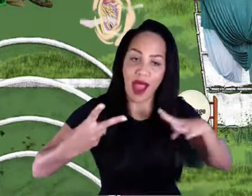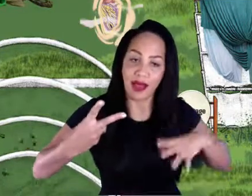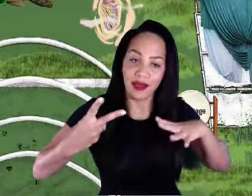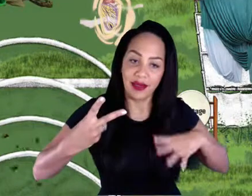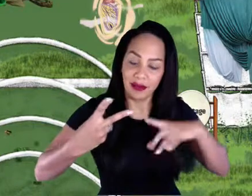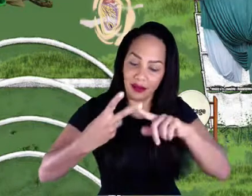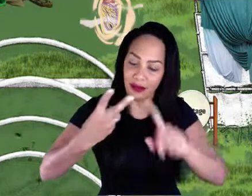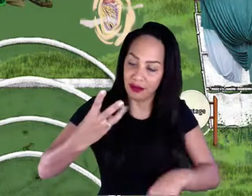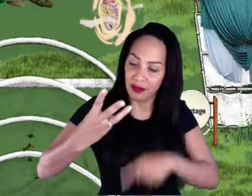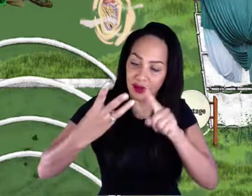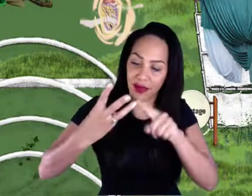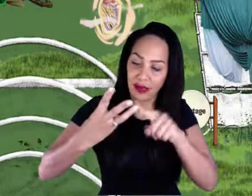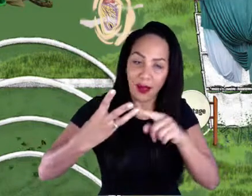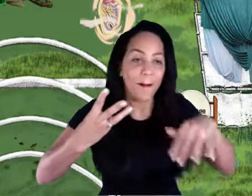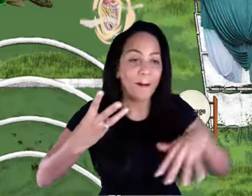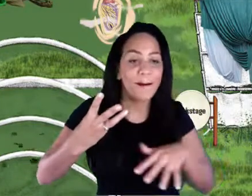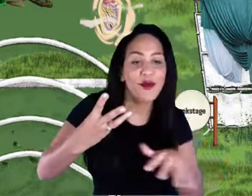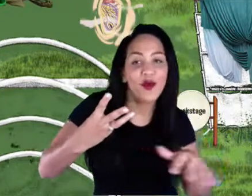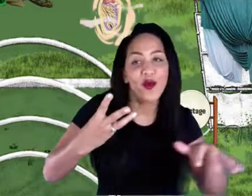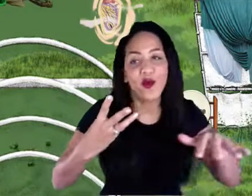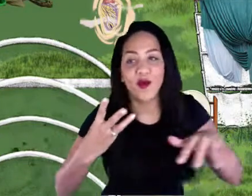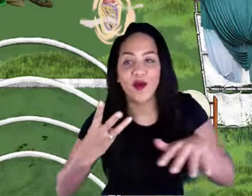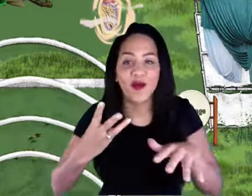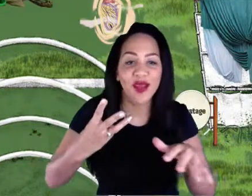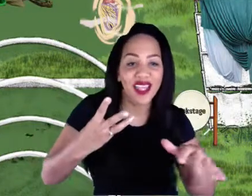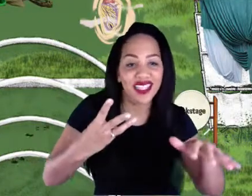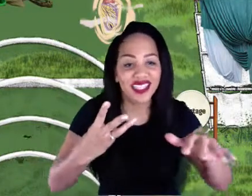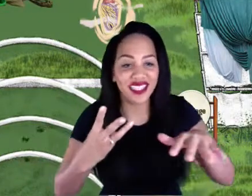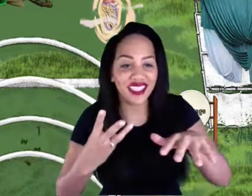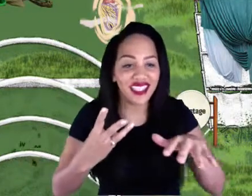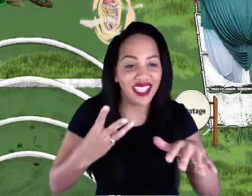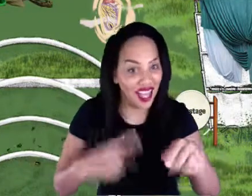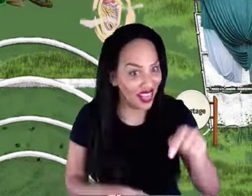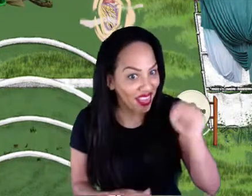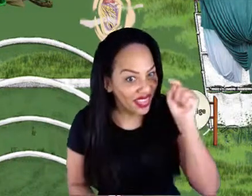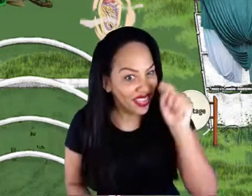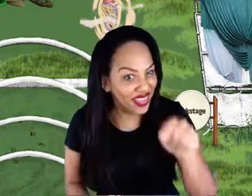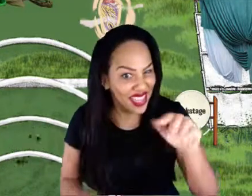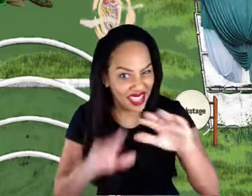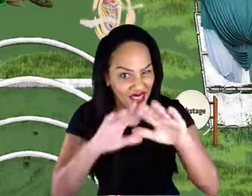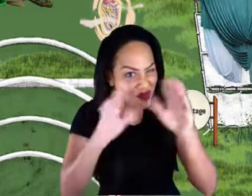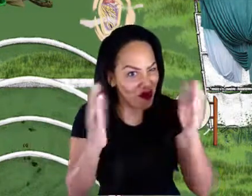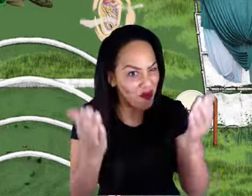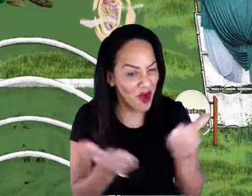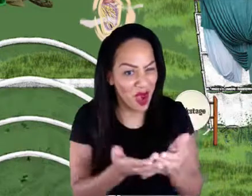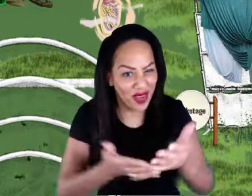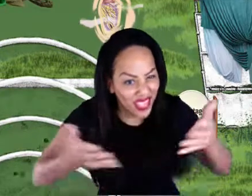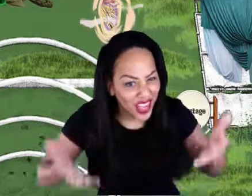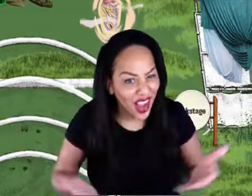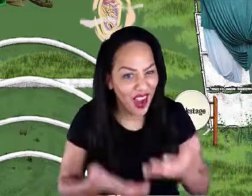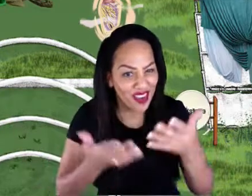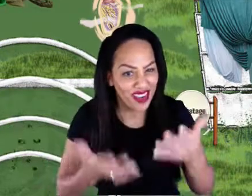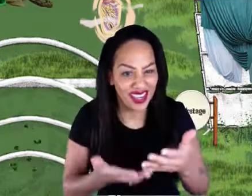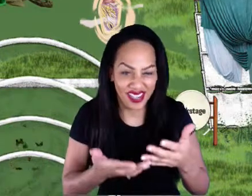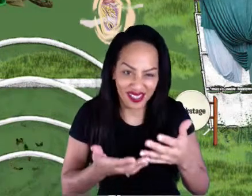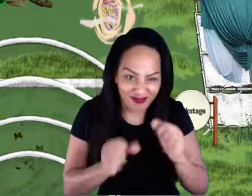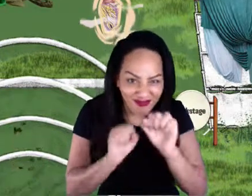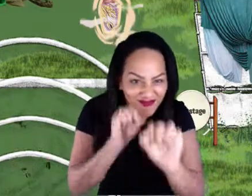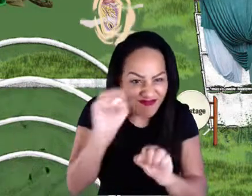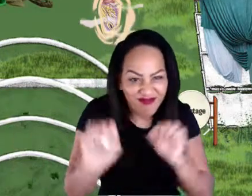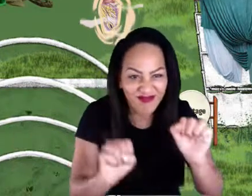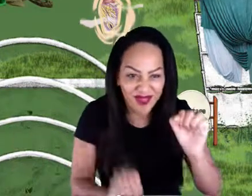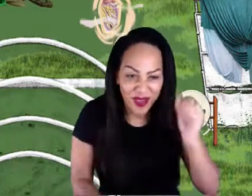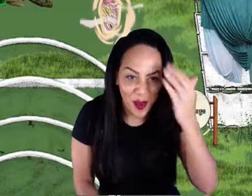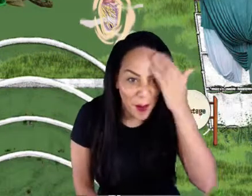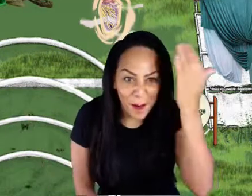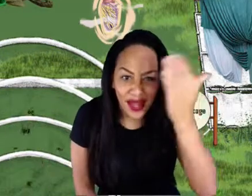this world just, you know, the fact that this can really encourage the imagination, I found super exciting. And so in this play